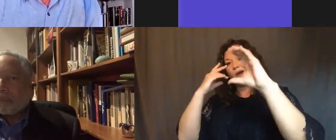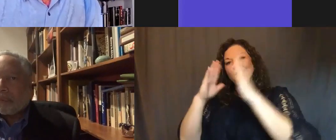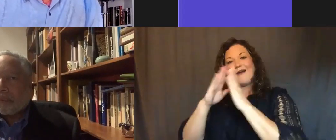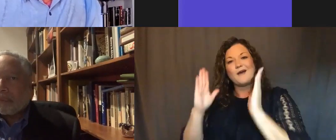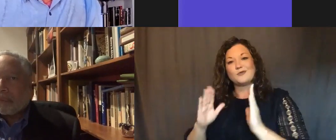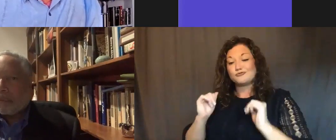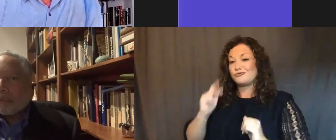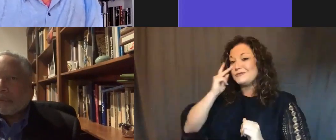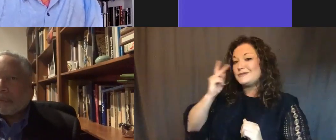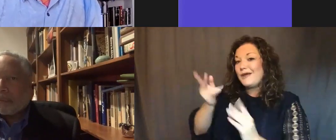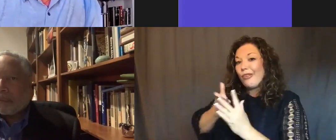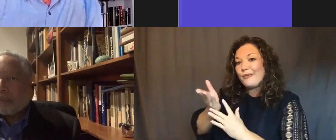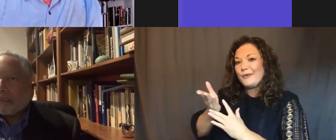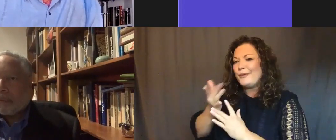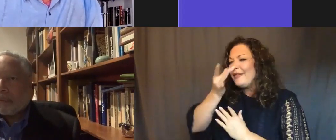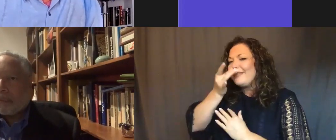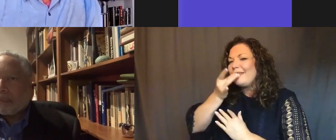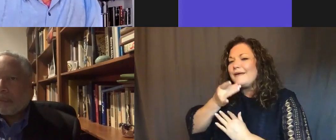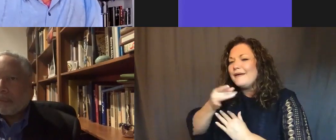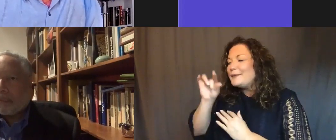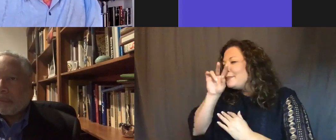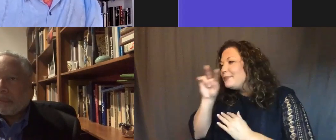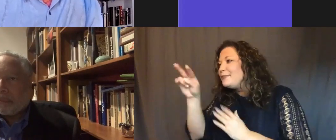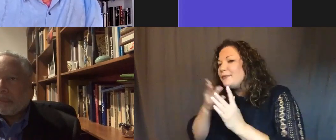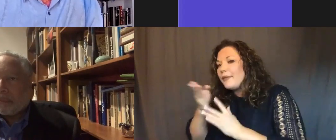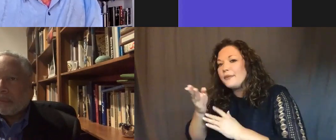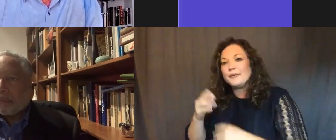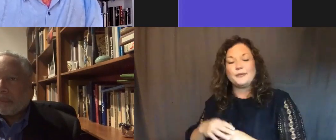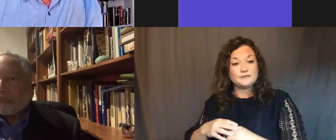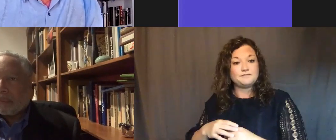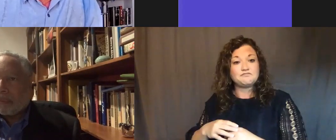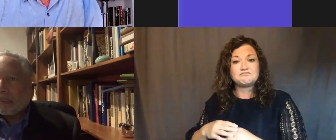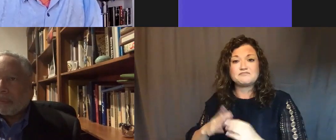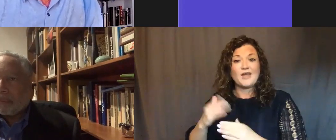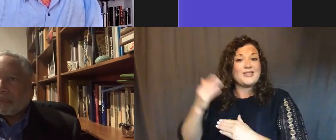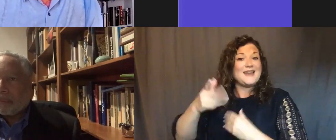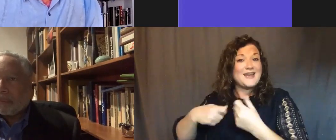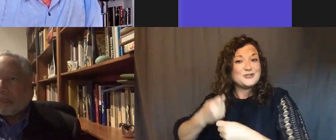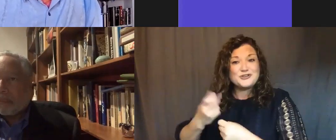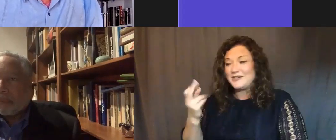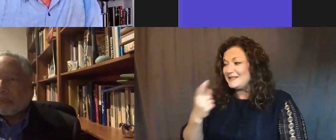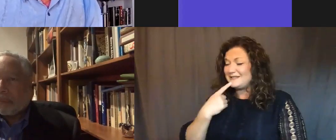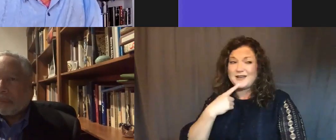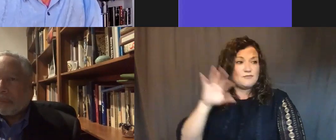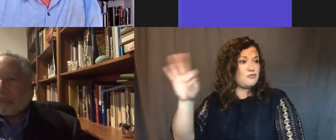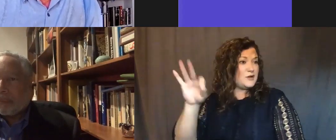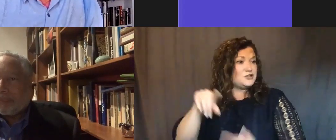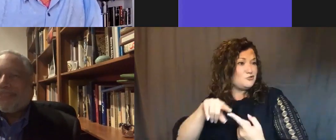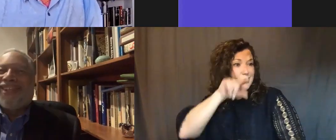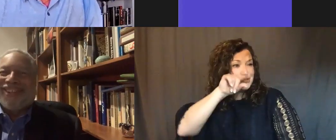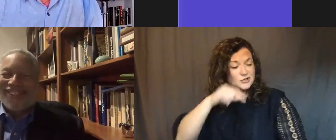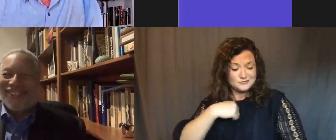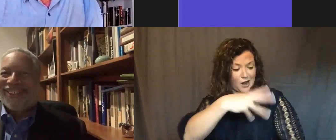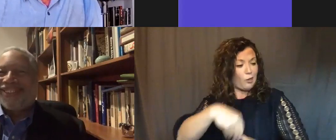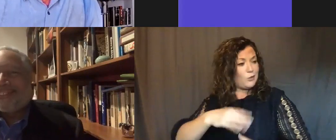But then the next thing I know, he came to me and he says that he was going to put preaching to the chickens into his book